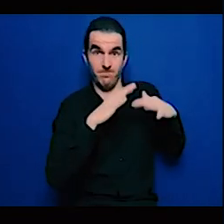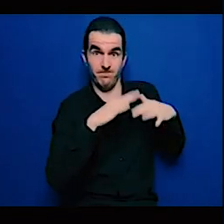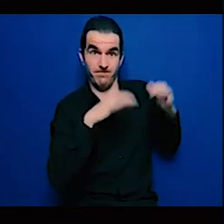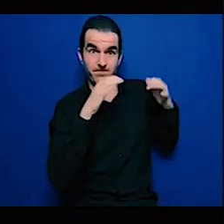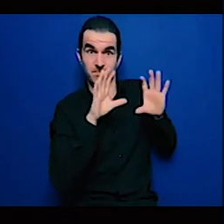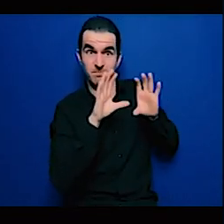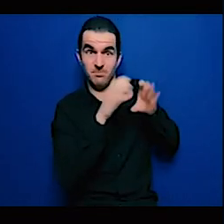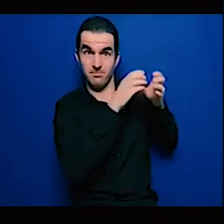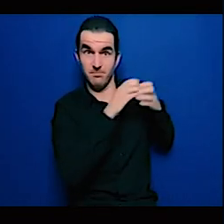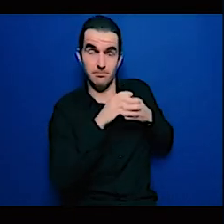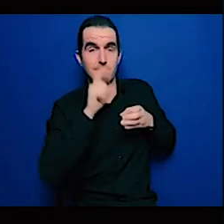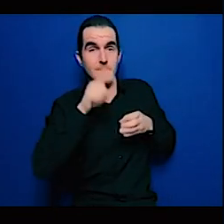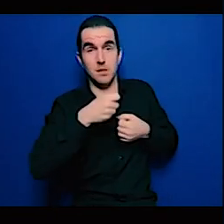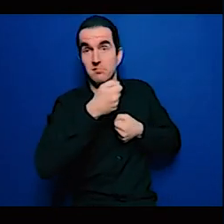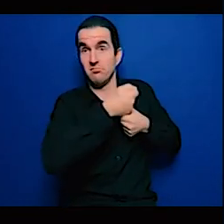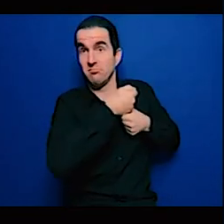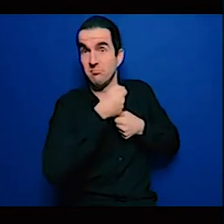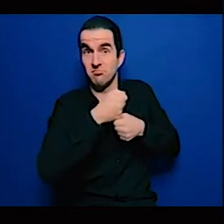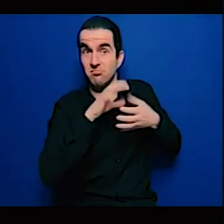Cody you have the floor